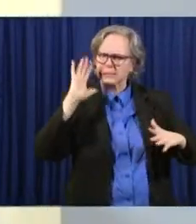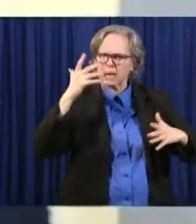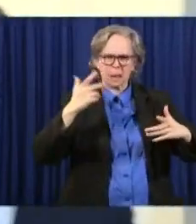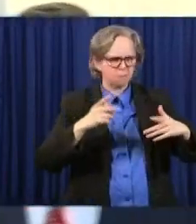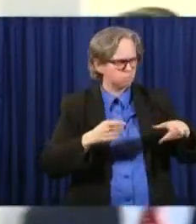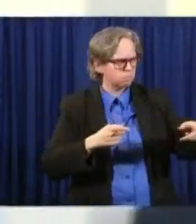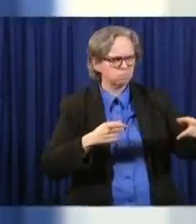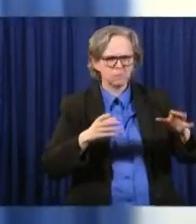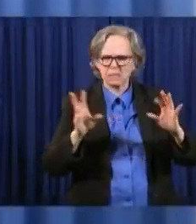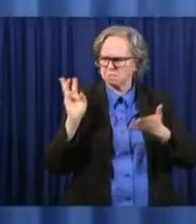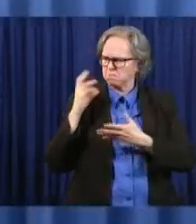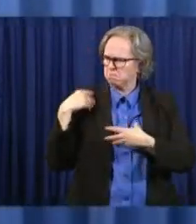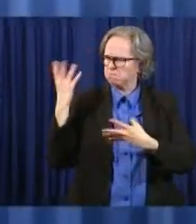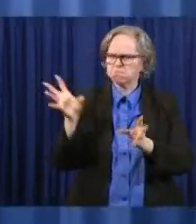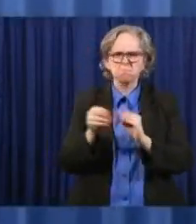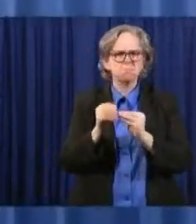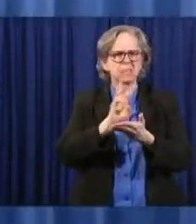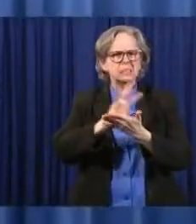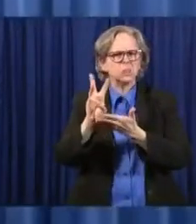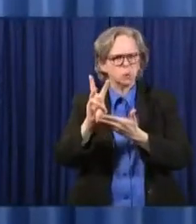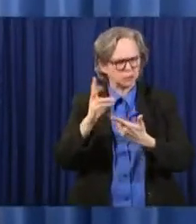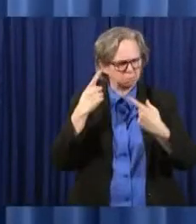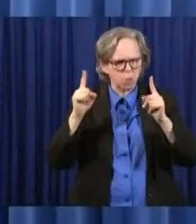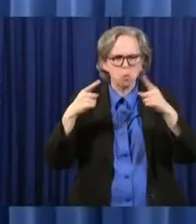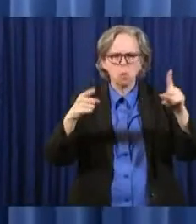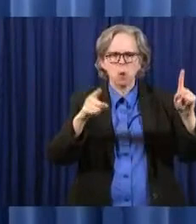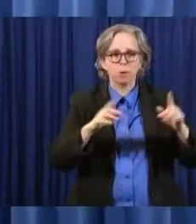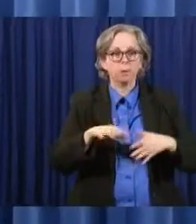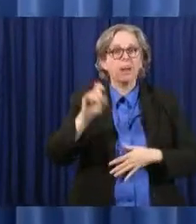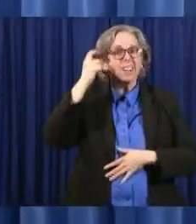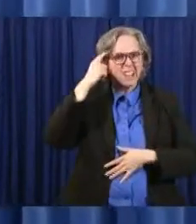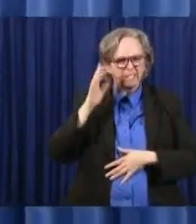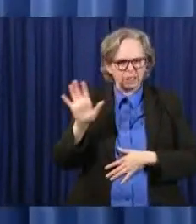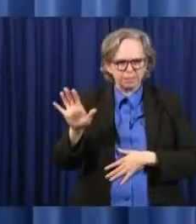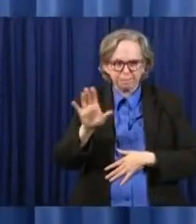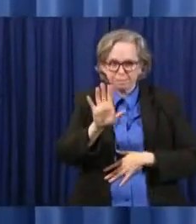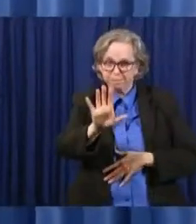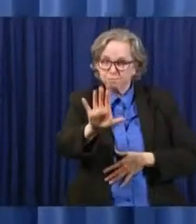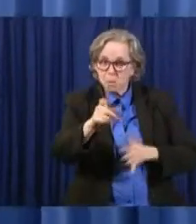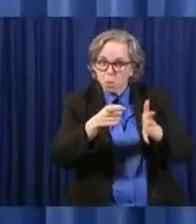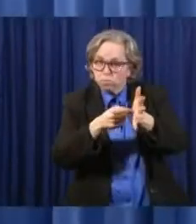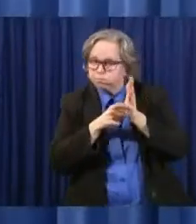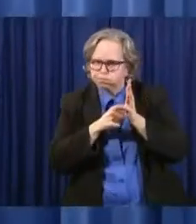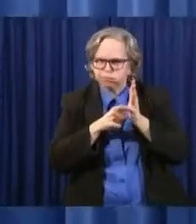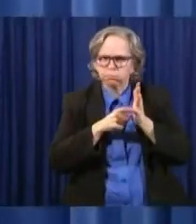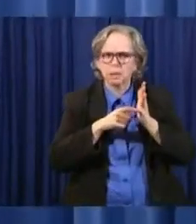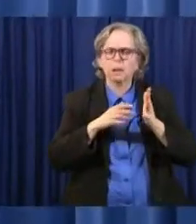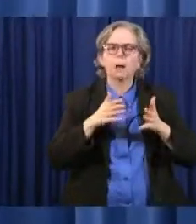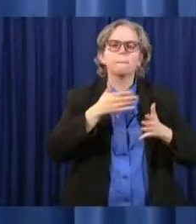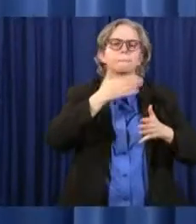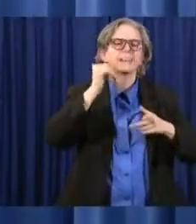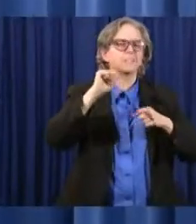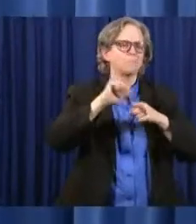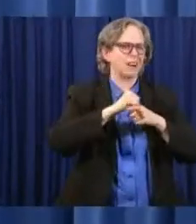And while there's not a requirement, it's best practices, but while it's not a requirement that someone who's a customer